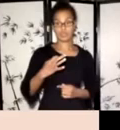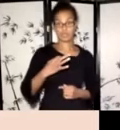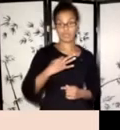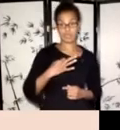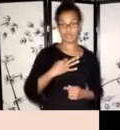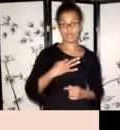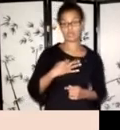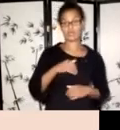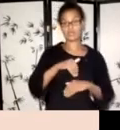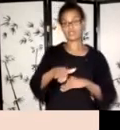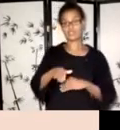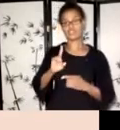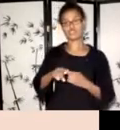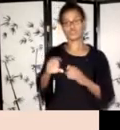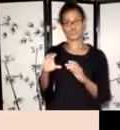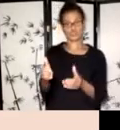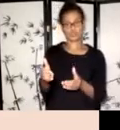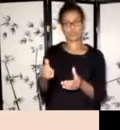and then, um,